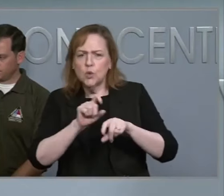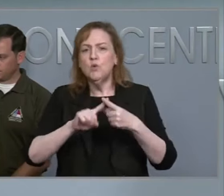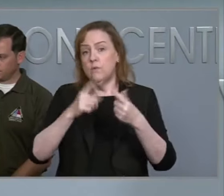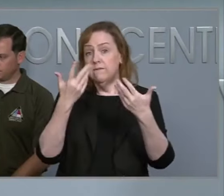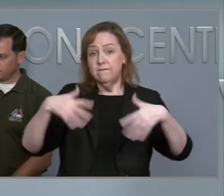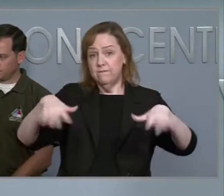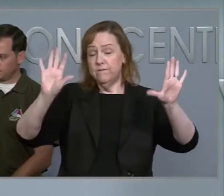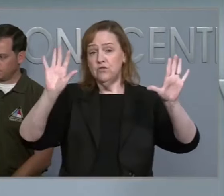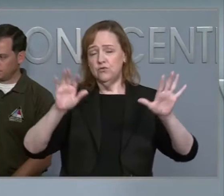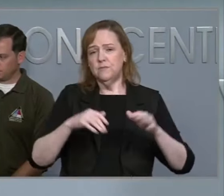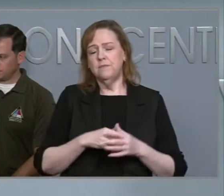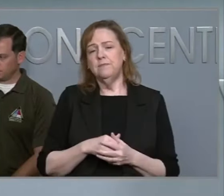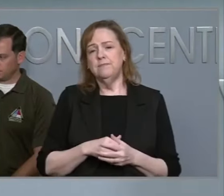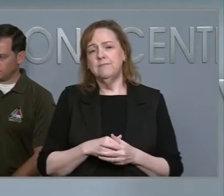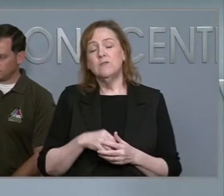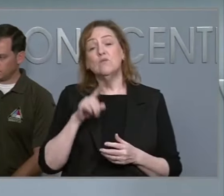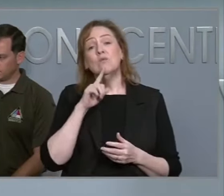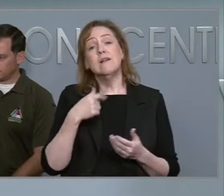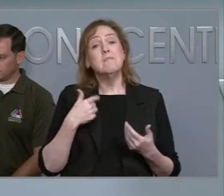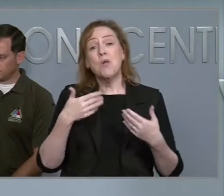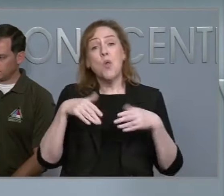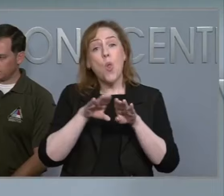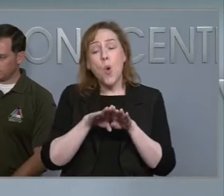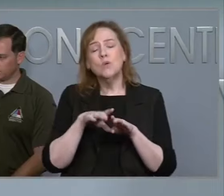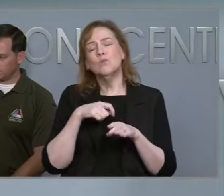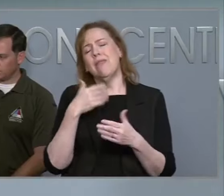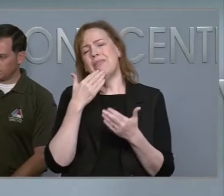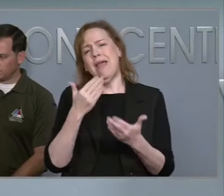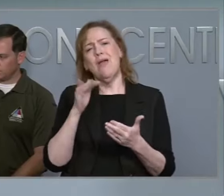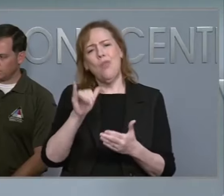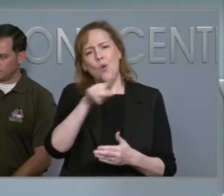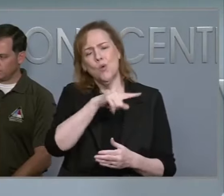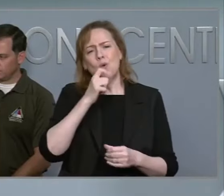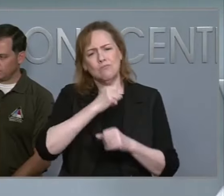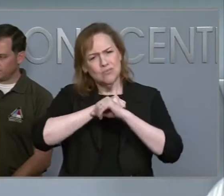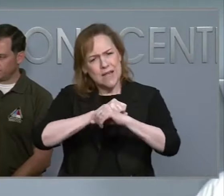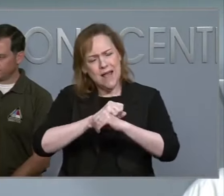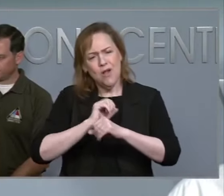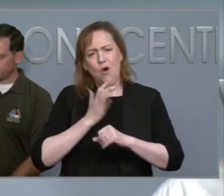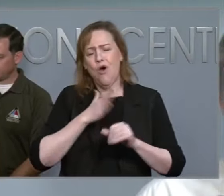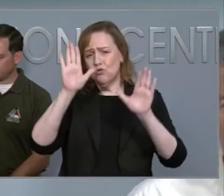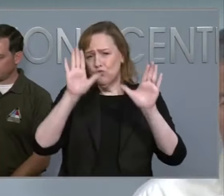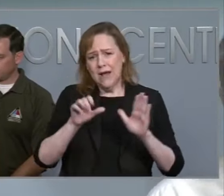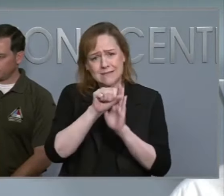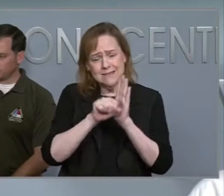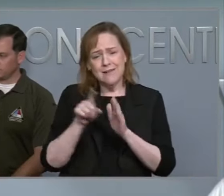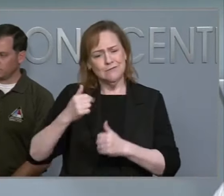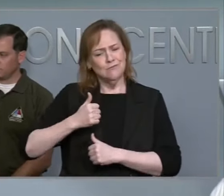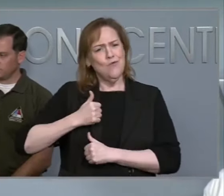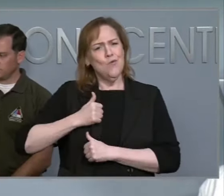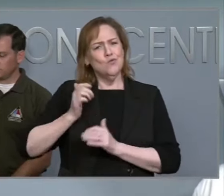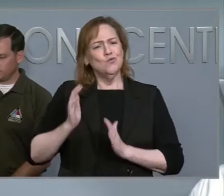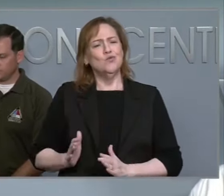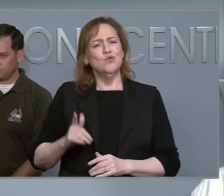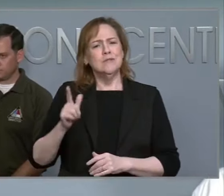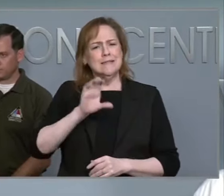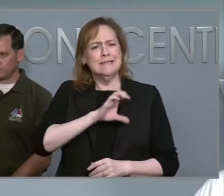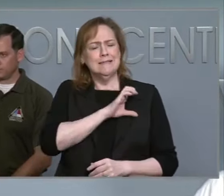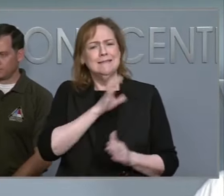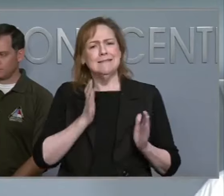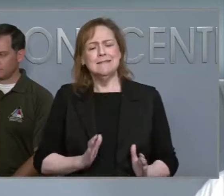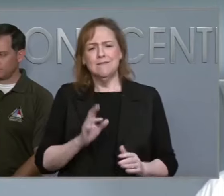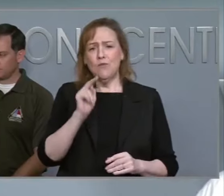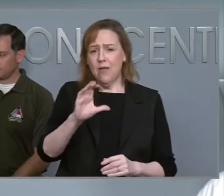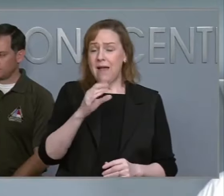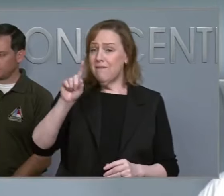personally thank the guardians of our great state, the soldiers and citizens of North Carolina, and our first responders for